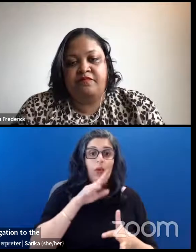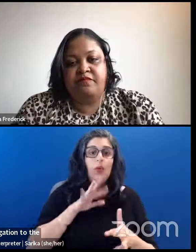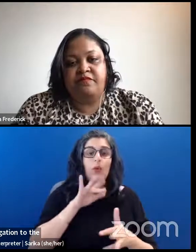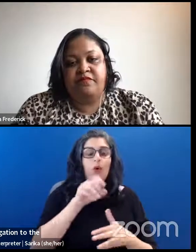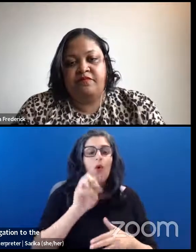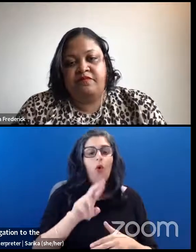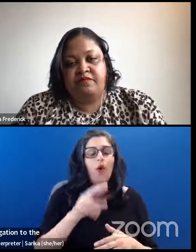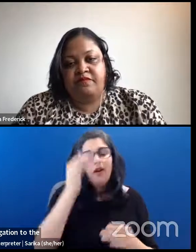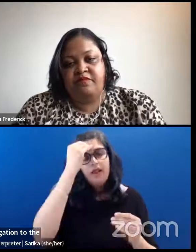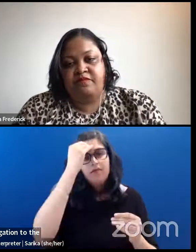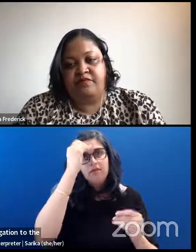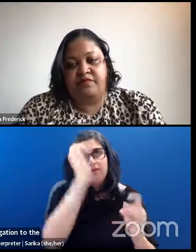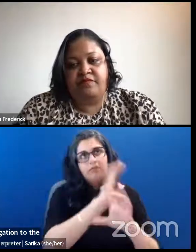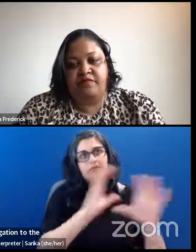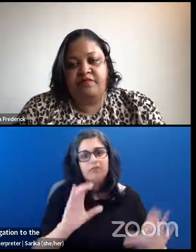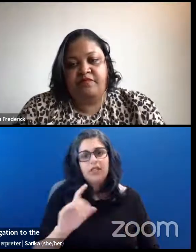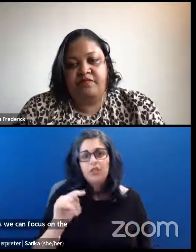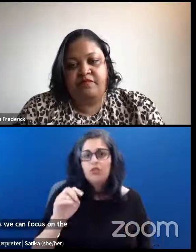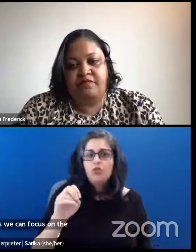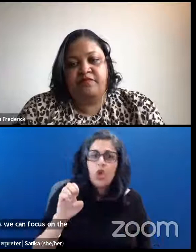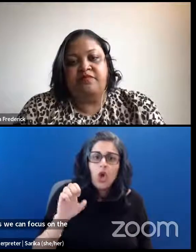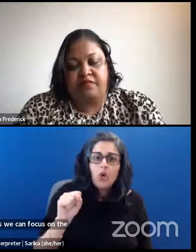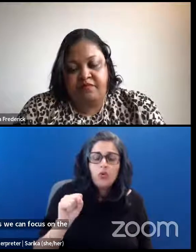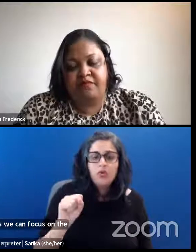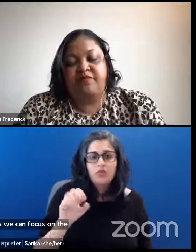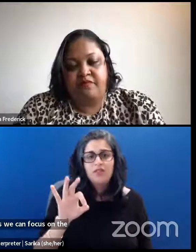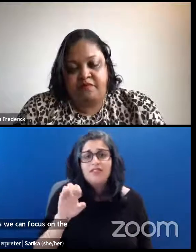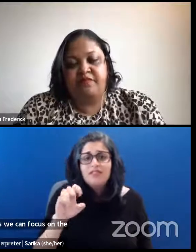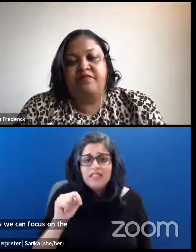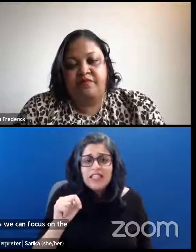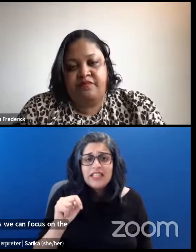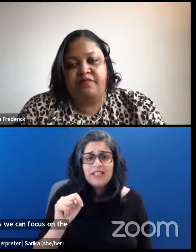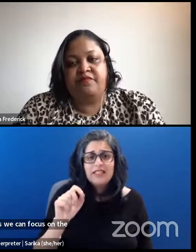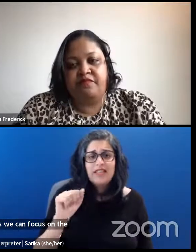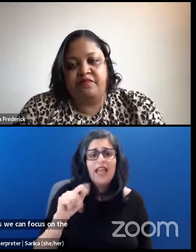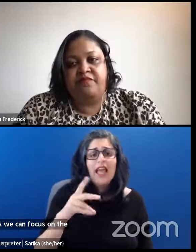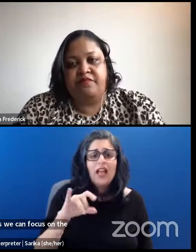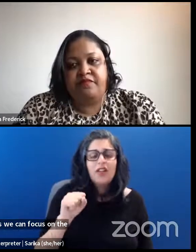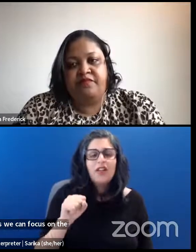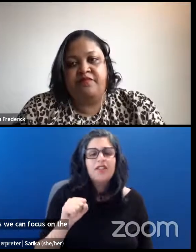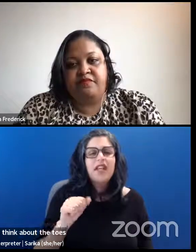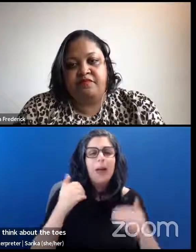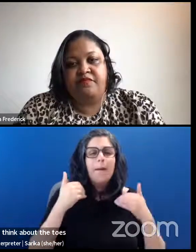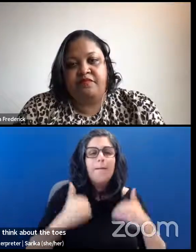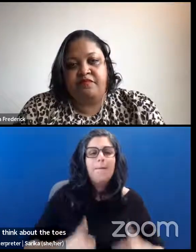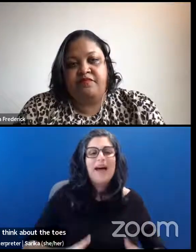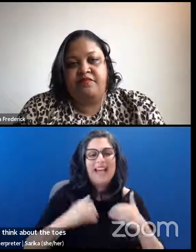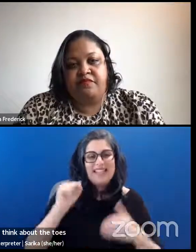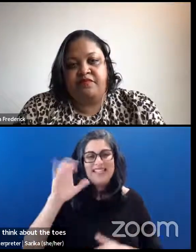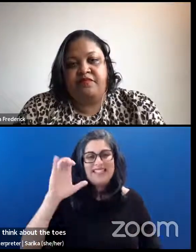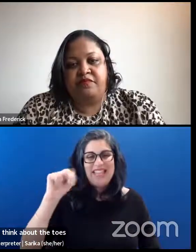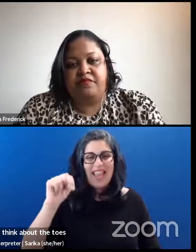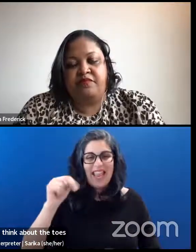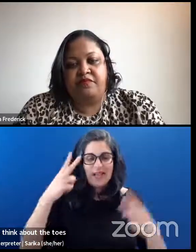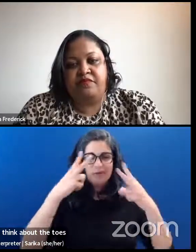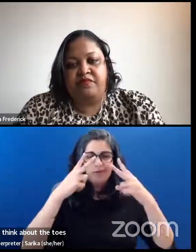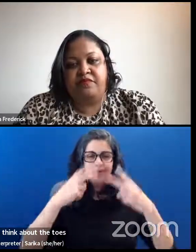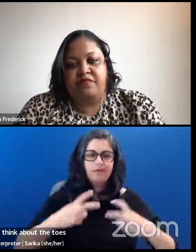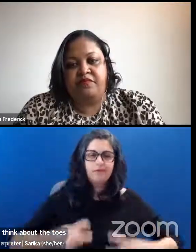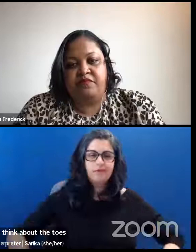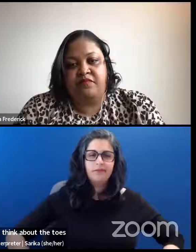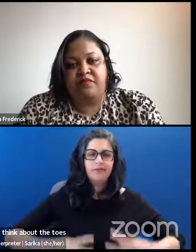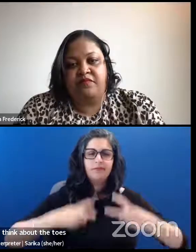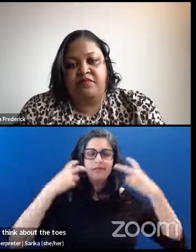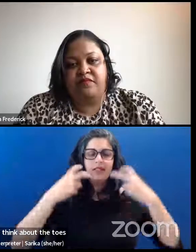feet and our ankles and our calves. We can body scan. There are ways that we can check in with one another and hear the stories of each other. All of these